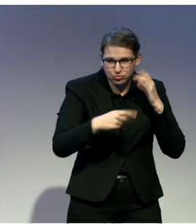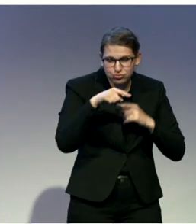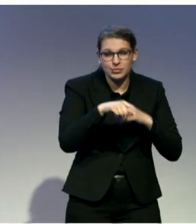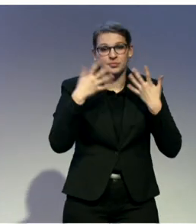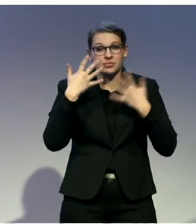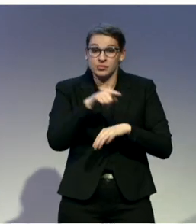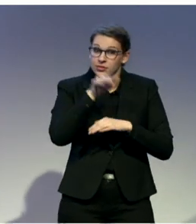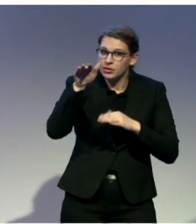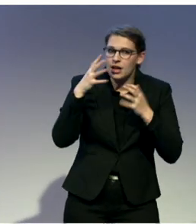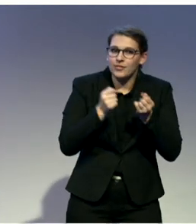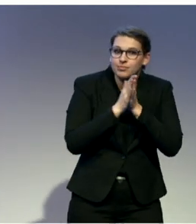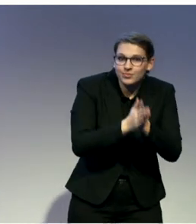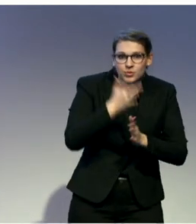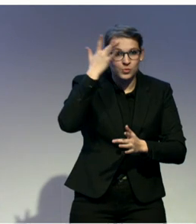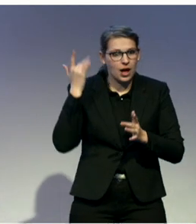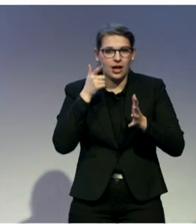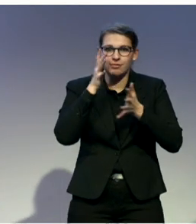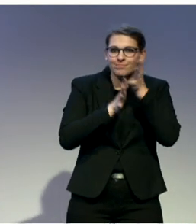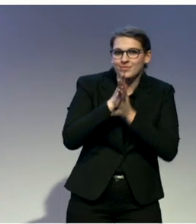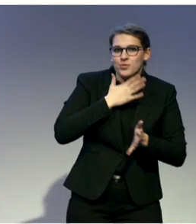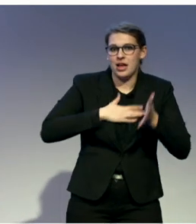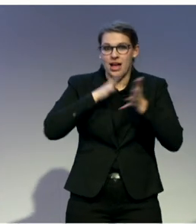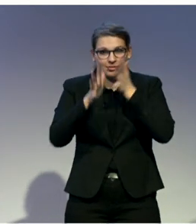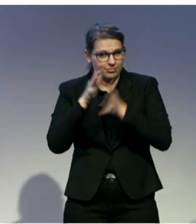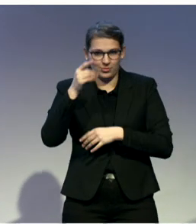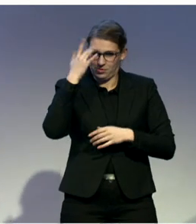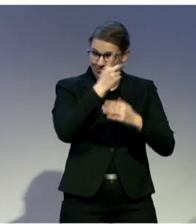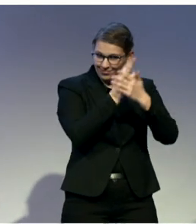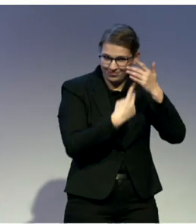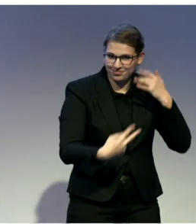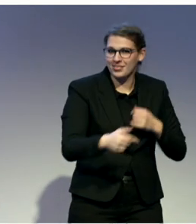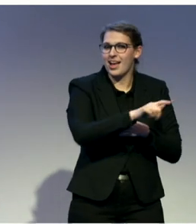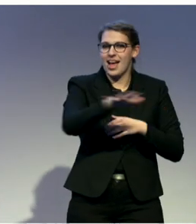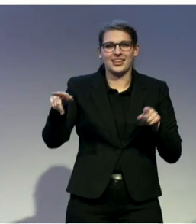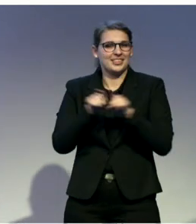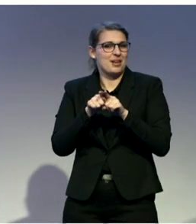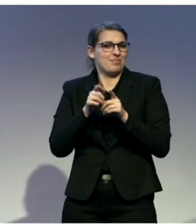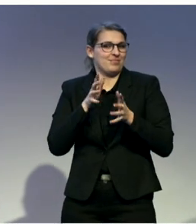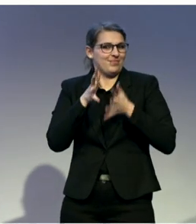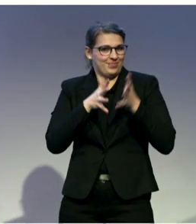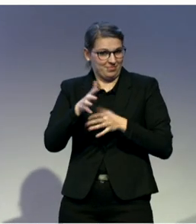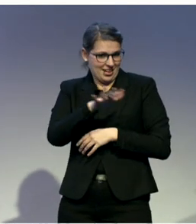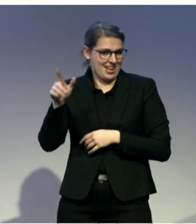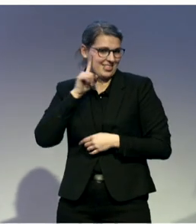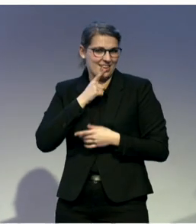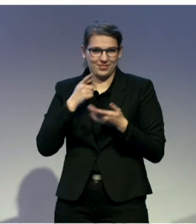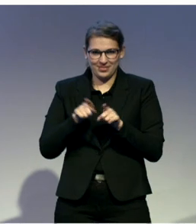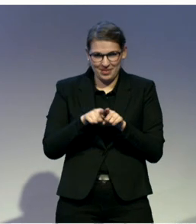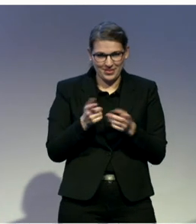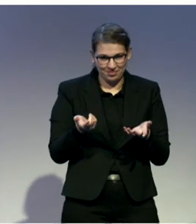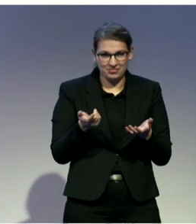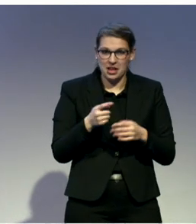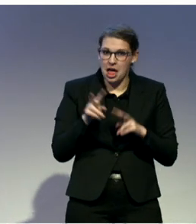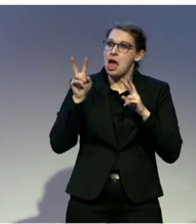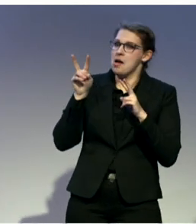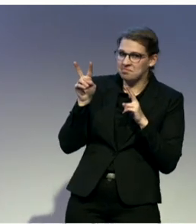communicate otherwise. And it was amazing to see how people understand the added value of